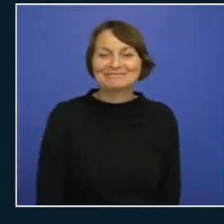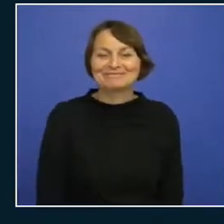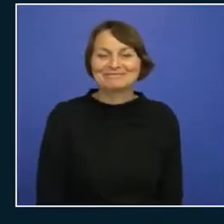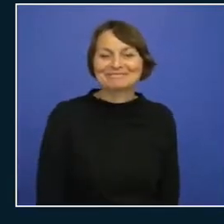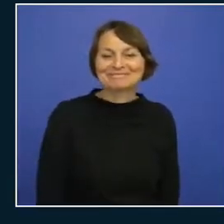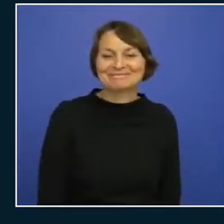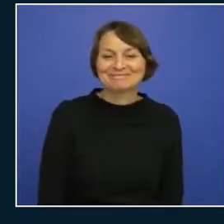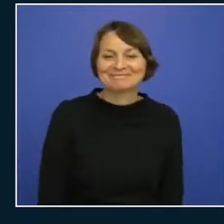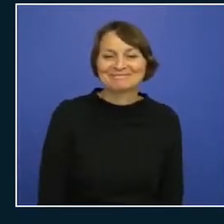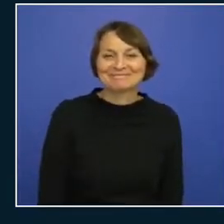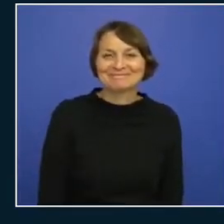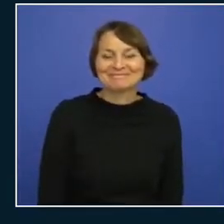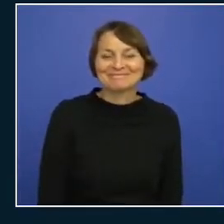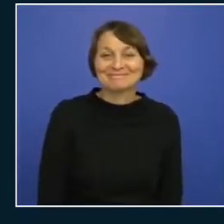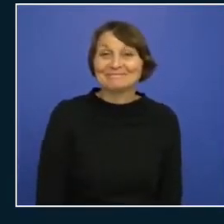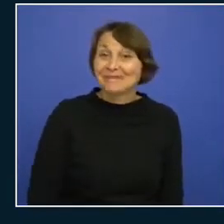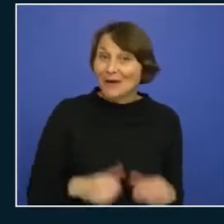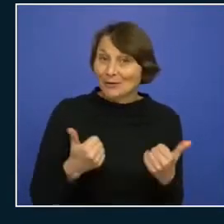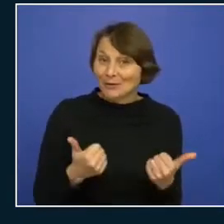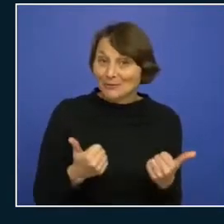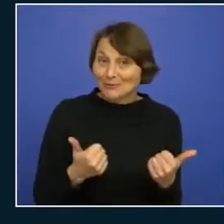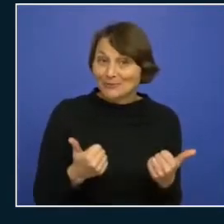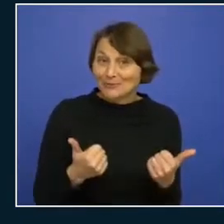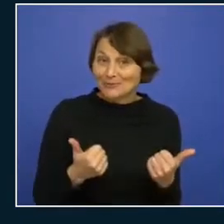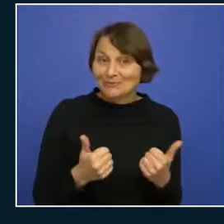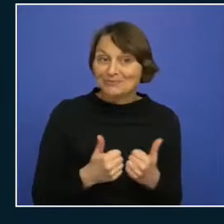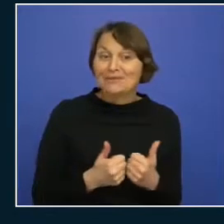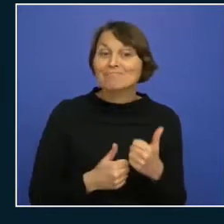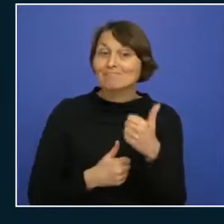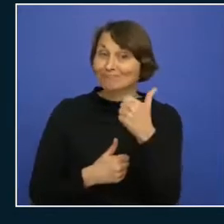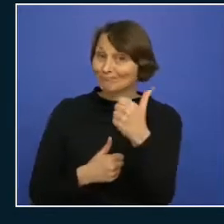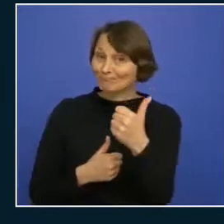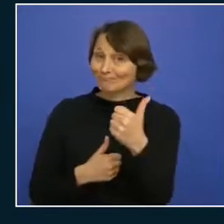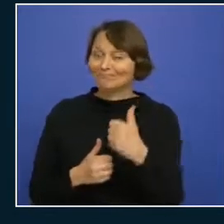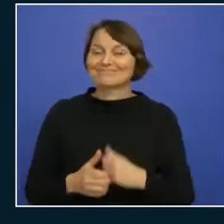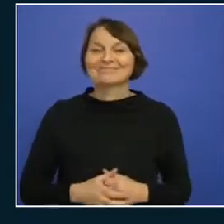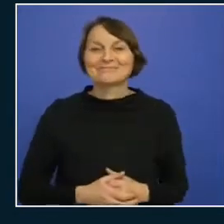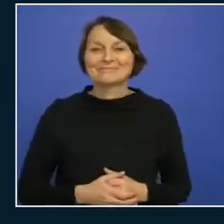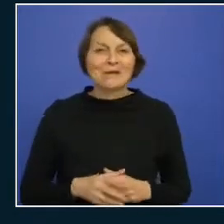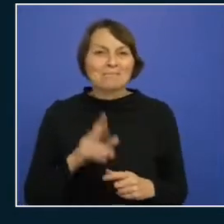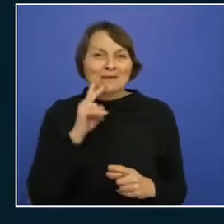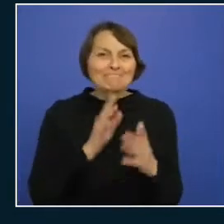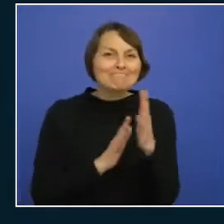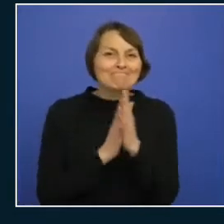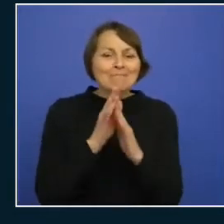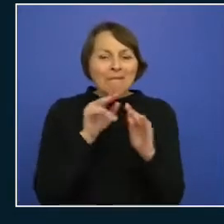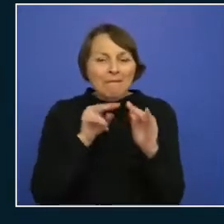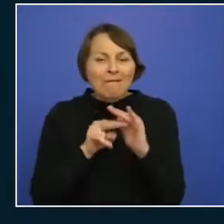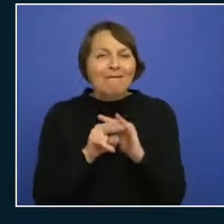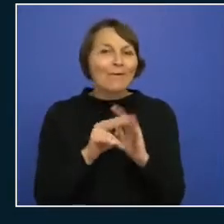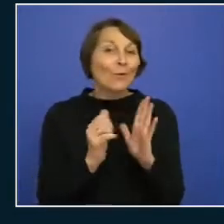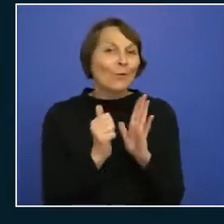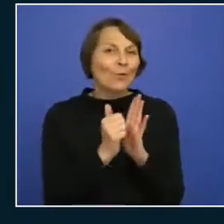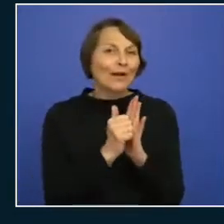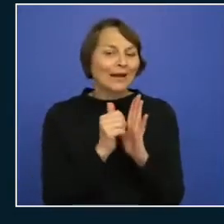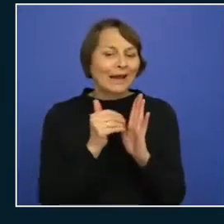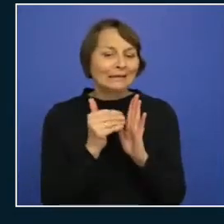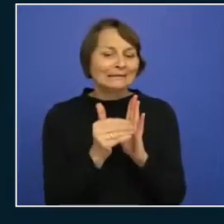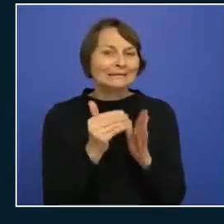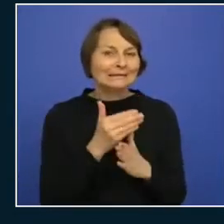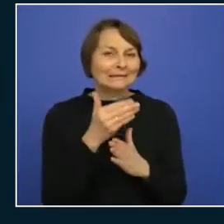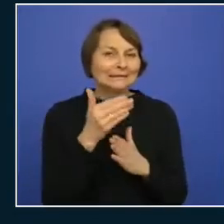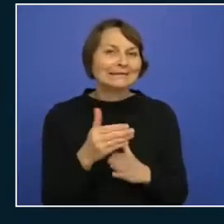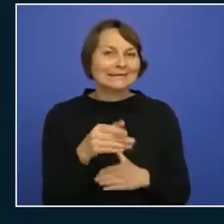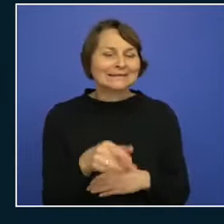evening how are you tonight good good looking forward to the weekend but um yeah overall